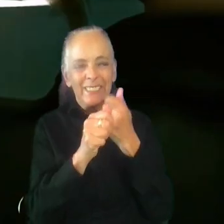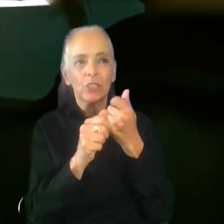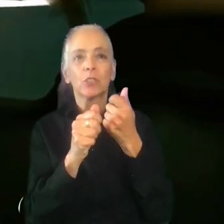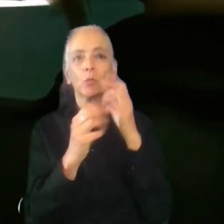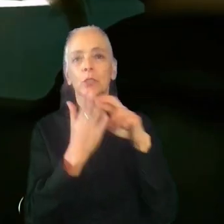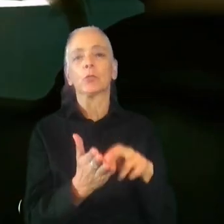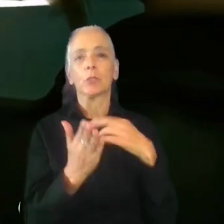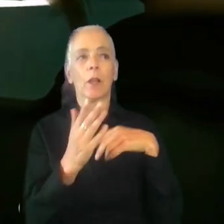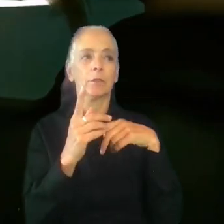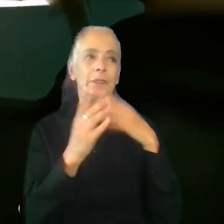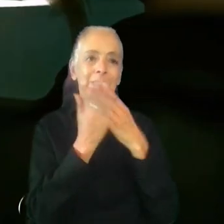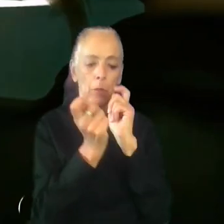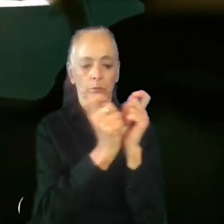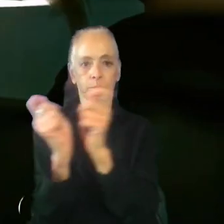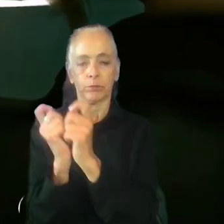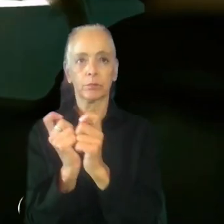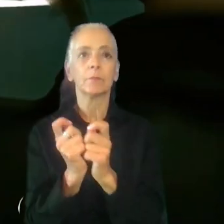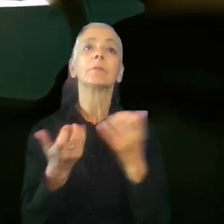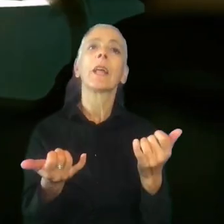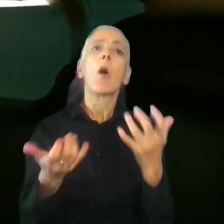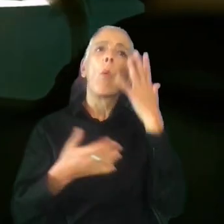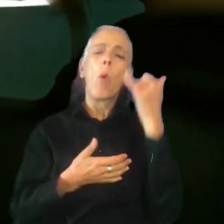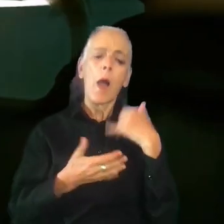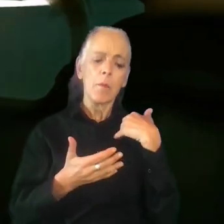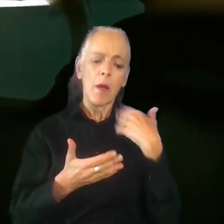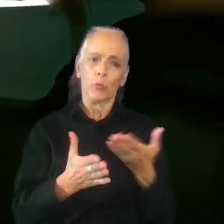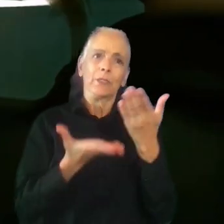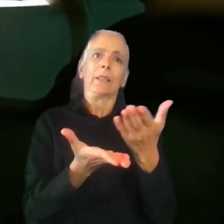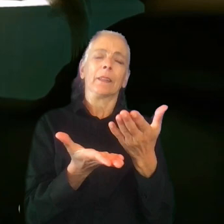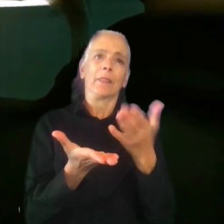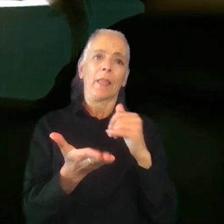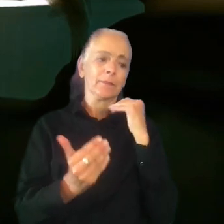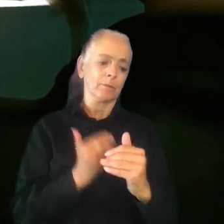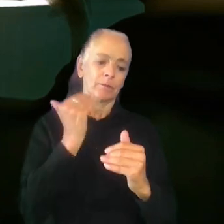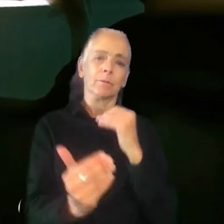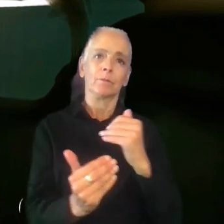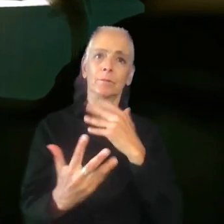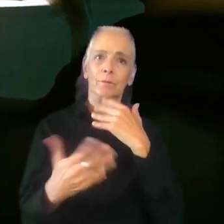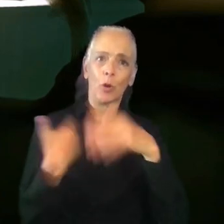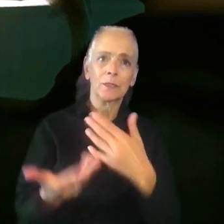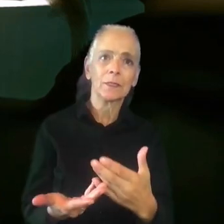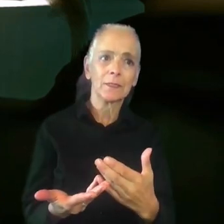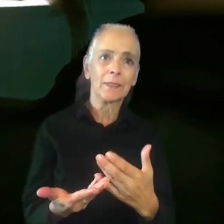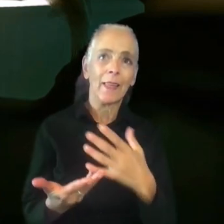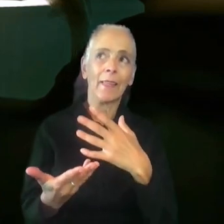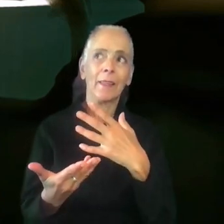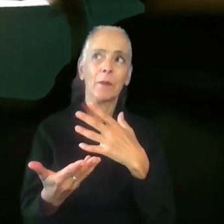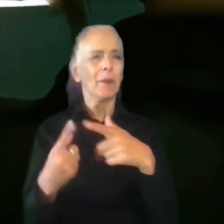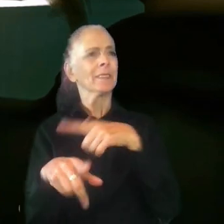So what's the catch? Why am I presenting this step by step process while at the same time telling you it shouldn't be set in stone?